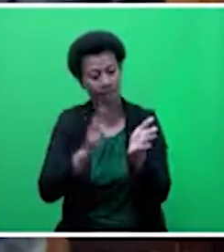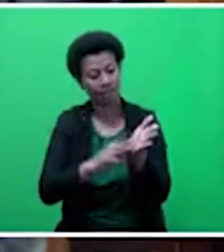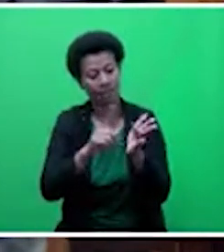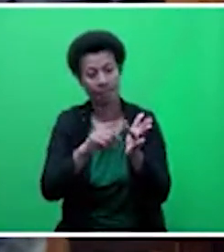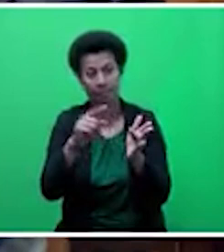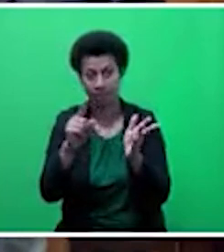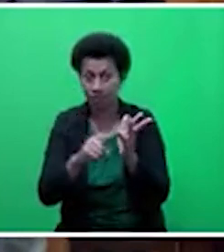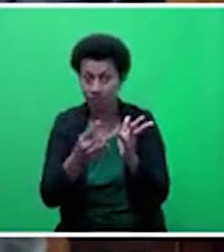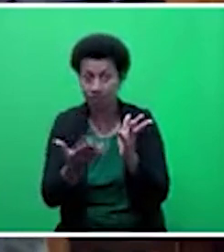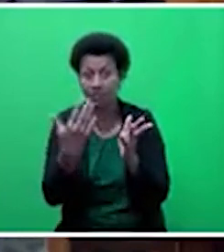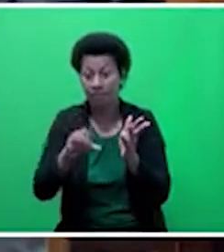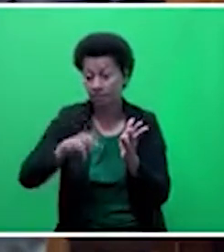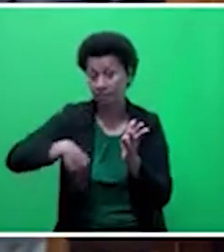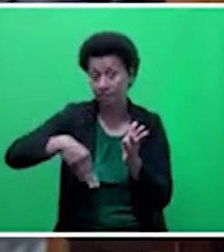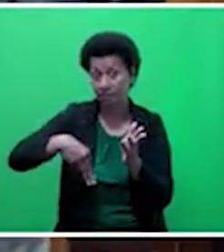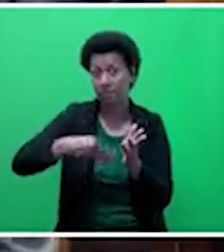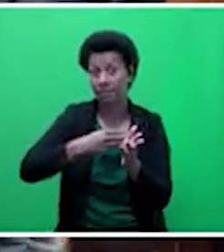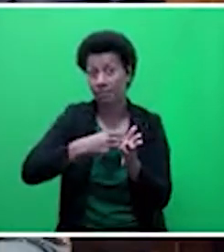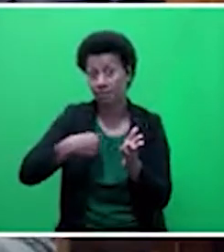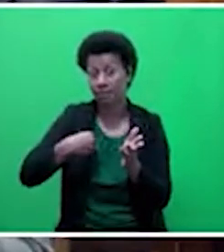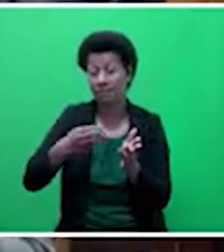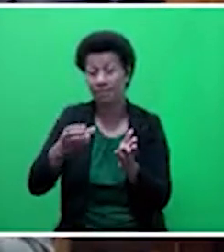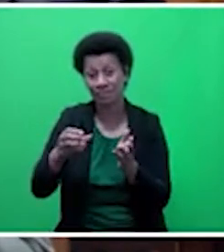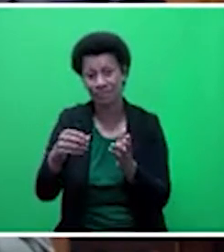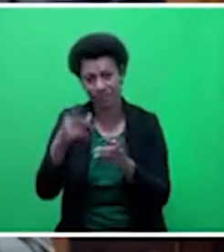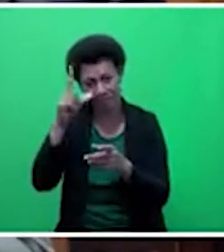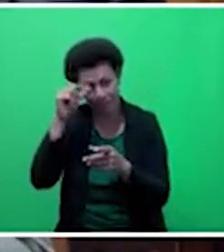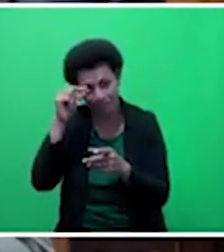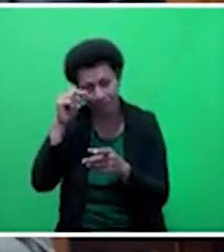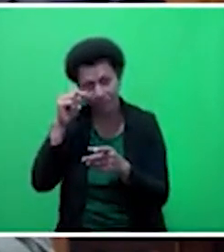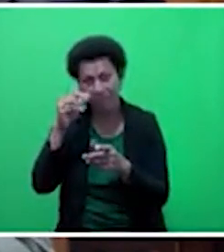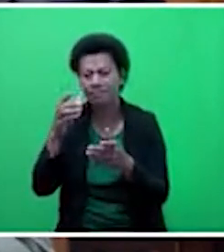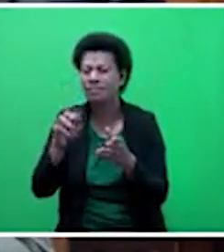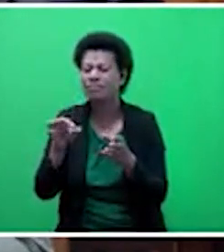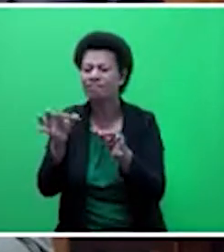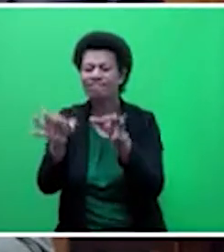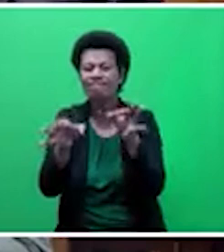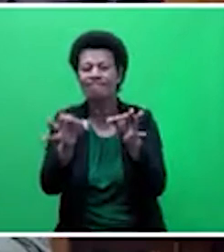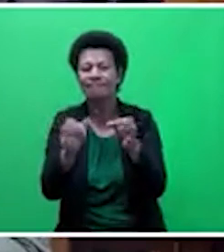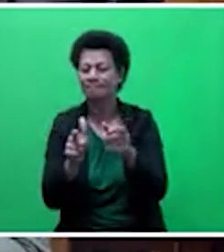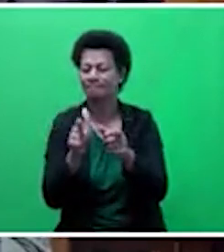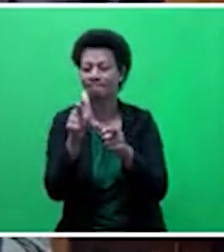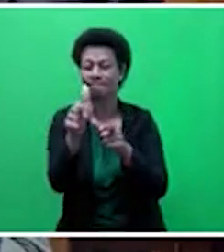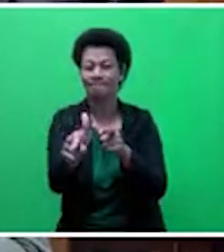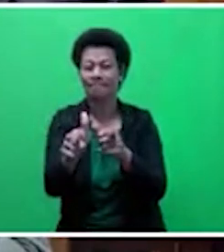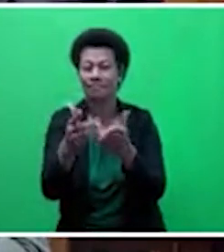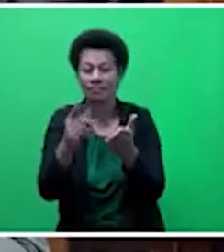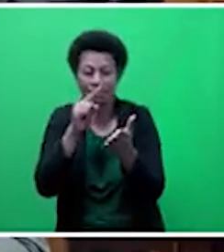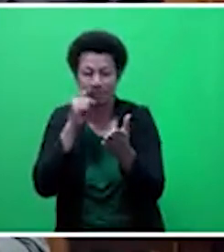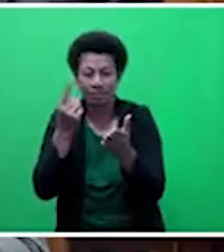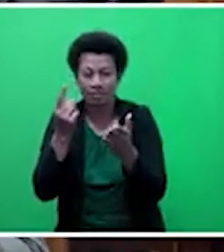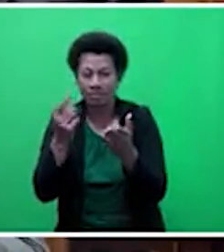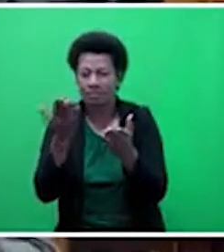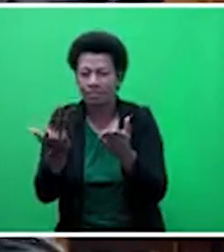Minister of Itauki Affairs, in particular for areas in the maritime and the deep rural areas, where remote villages there may be a village, you know,